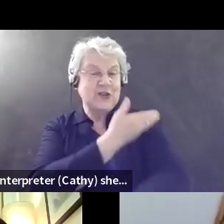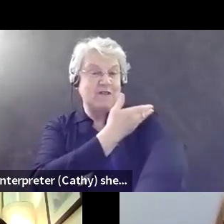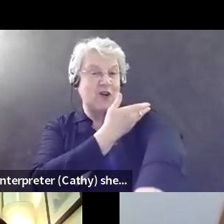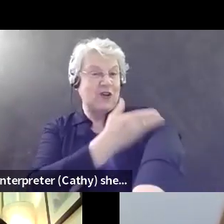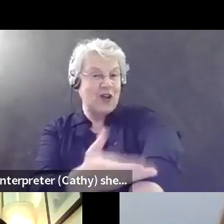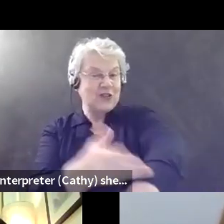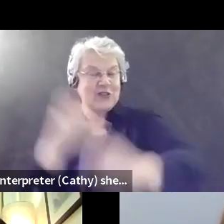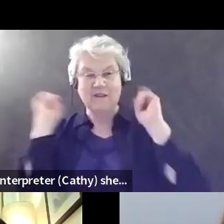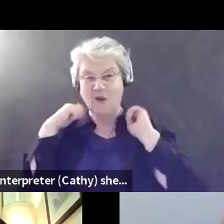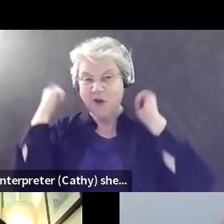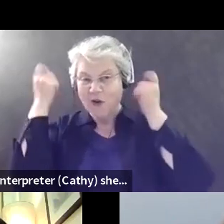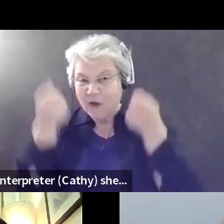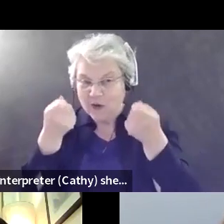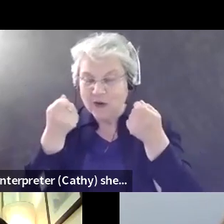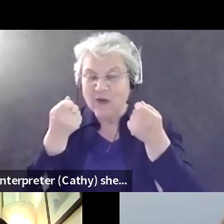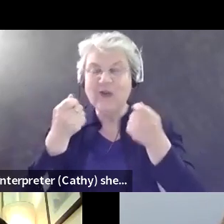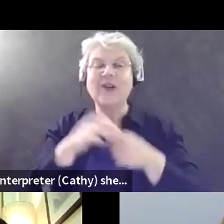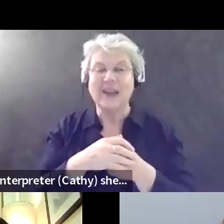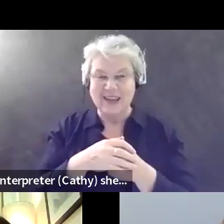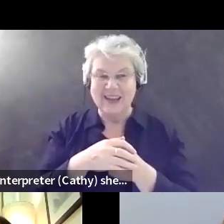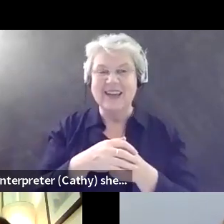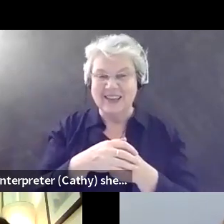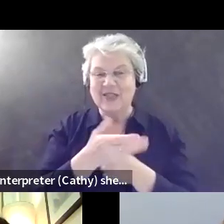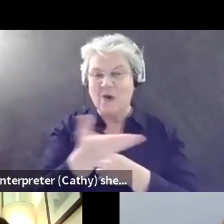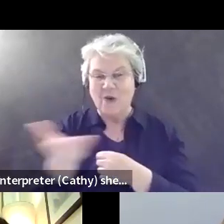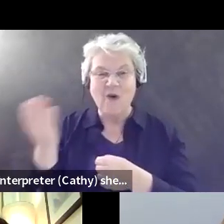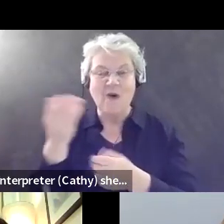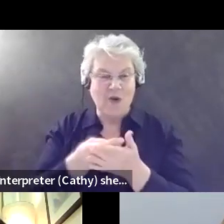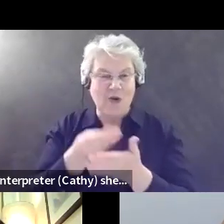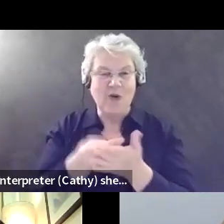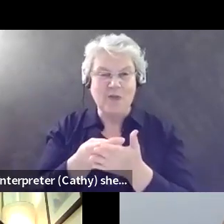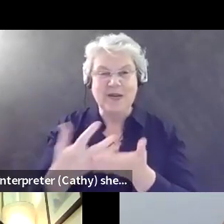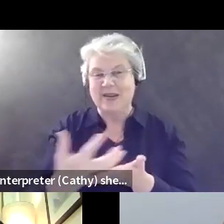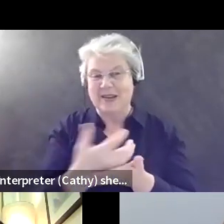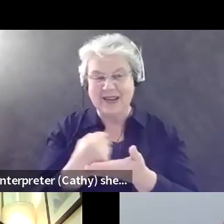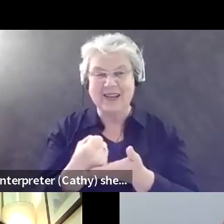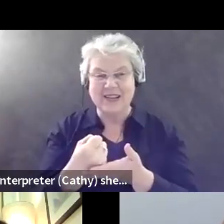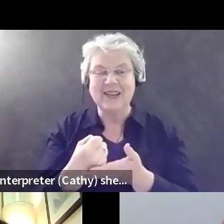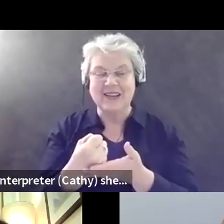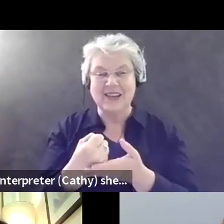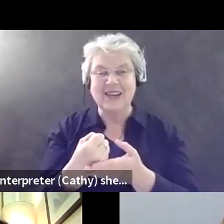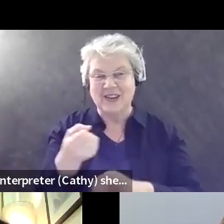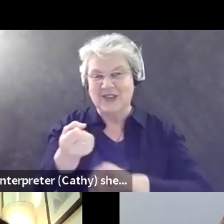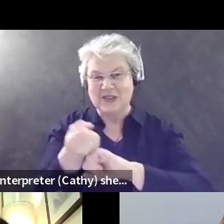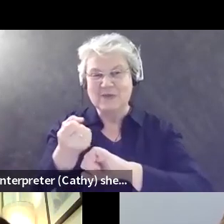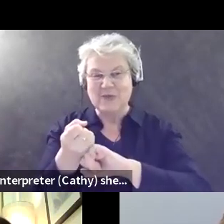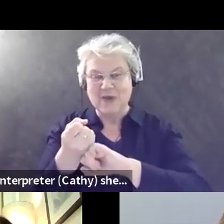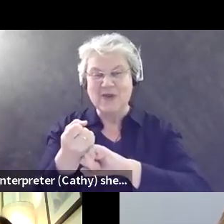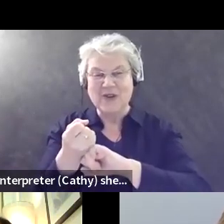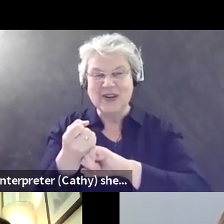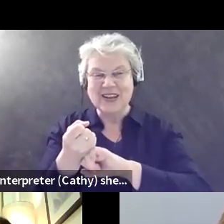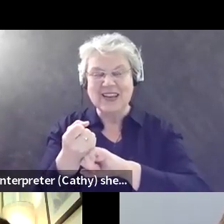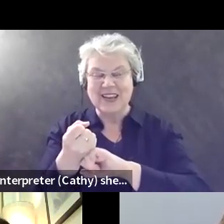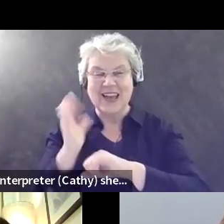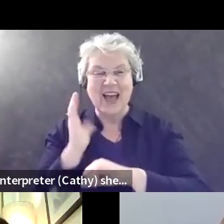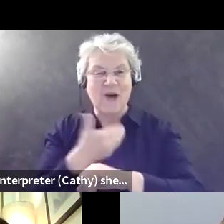or a hoodie, um, those, those funds, um, go the, the funds, the proceeds go directly to bird ability to support